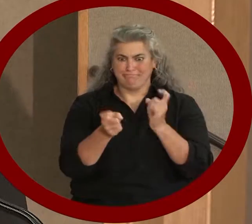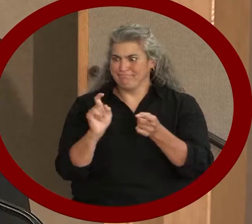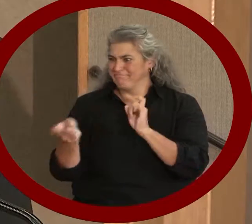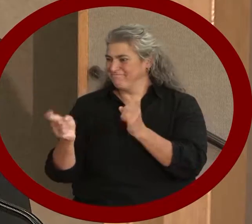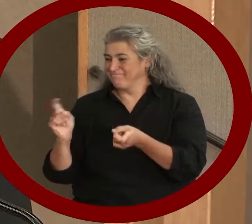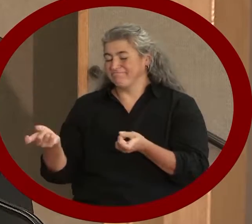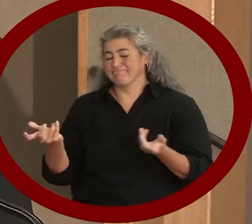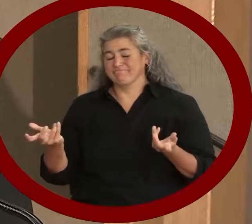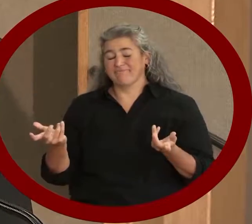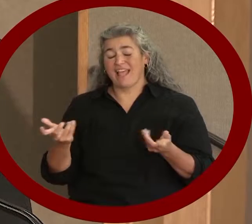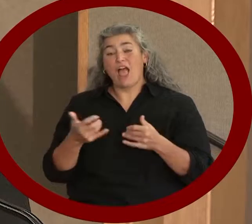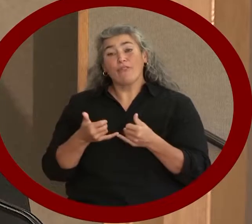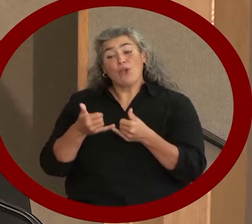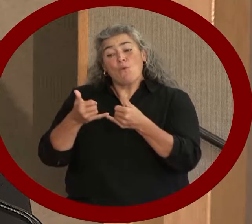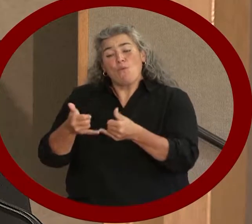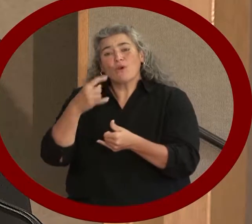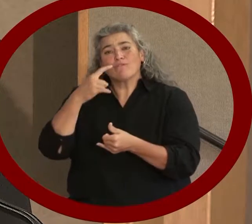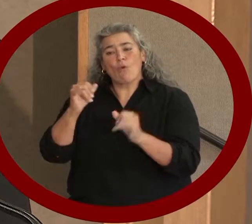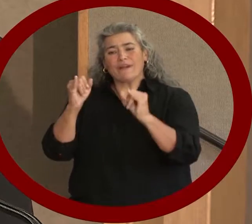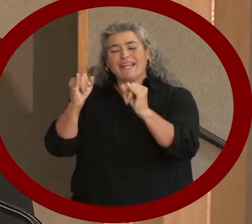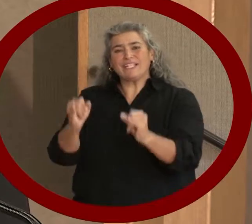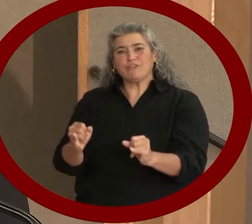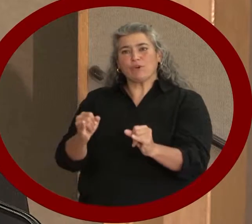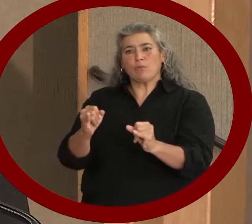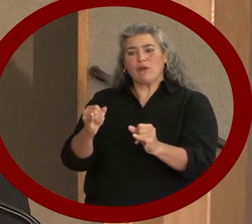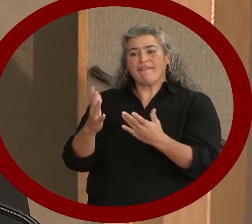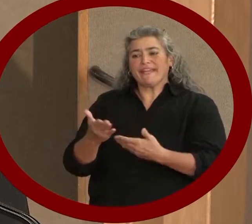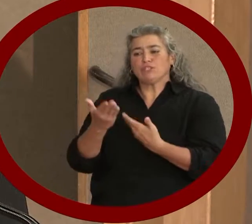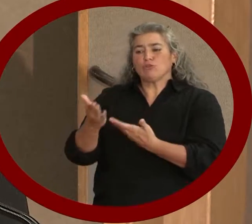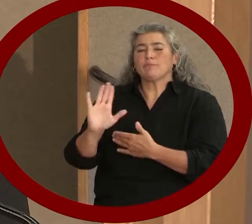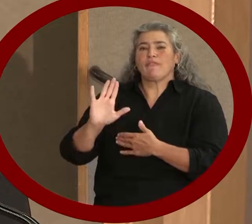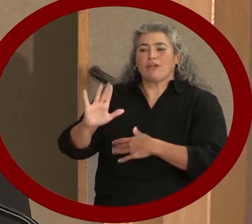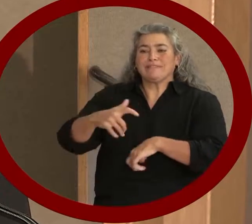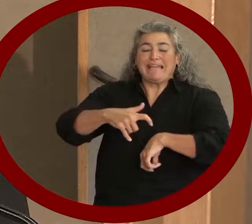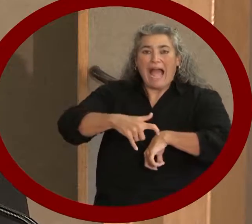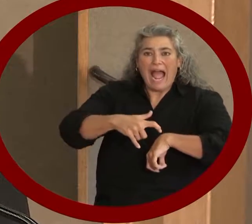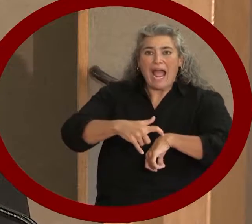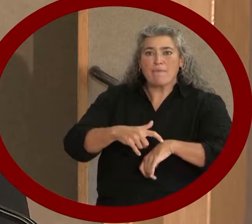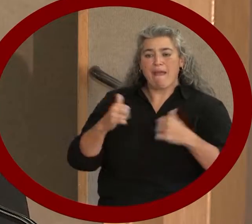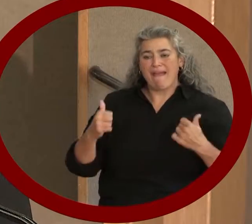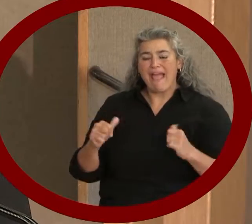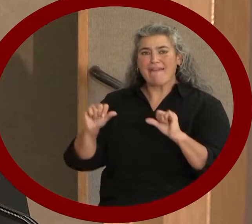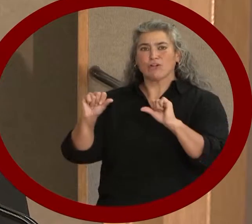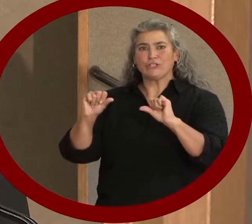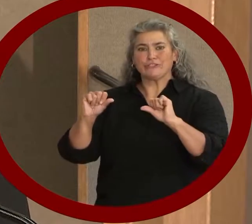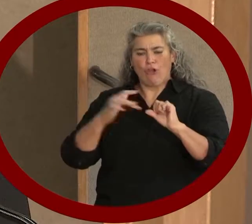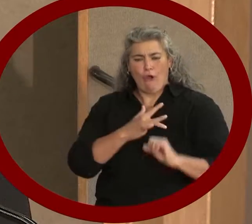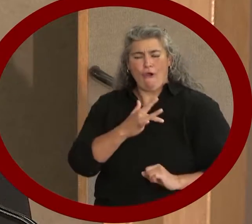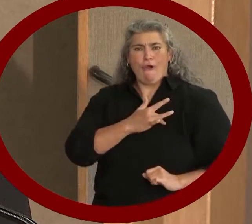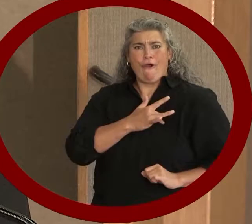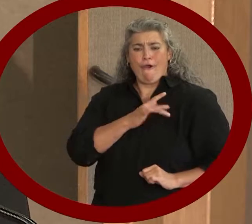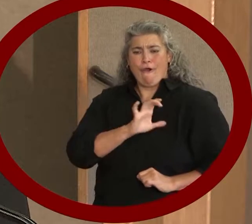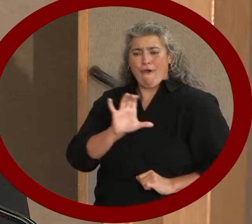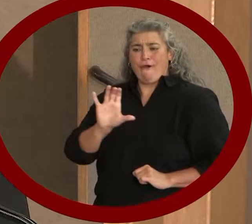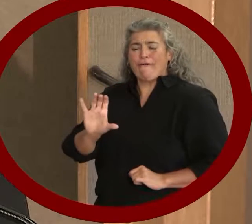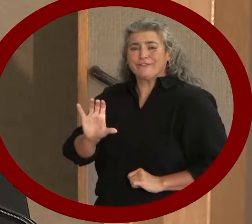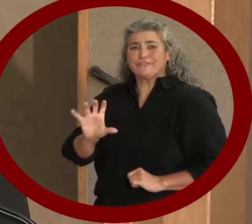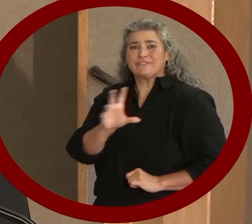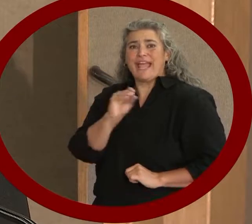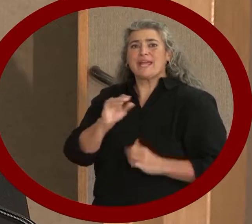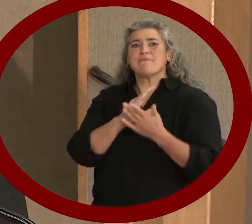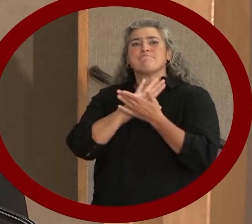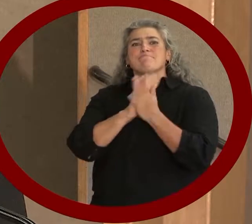The award is meant to honor an individual who contributes his or her time, effort, heart, to making our community a more compassionate,